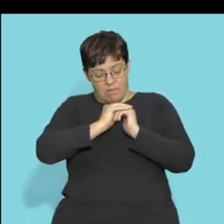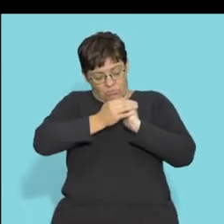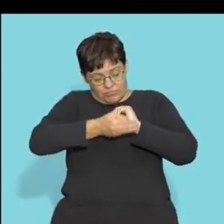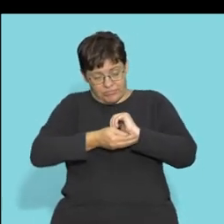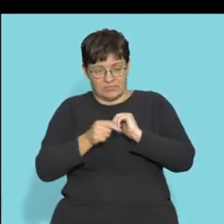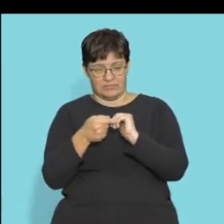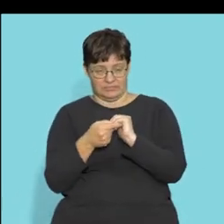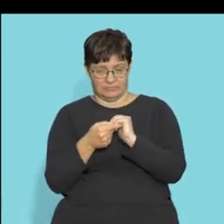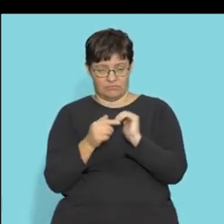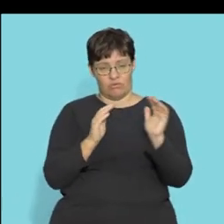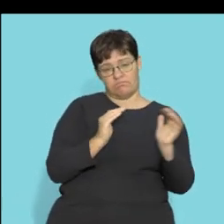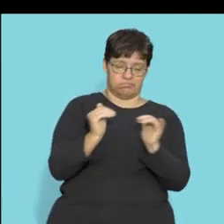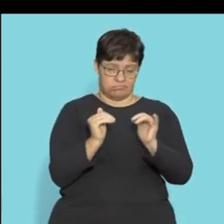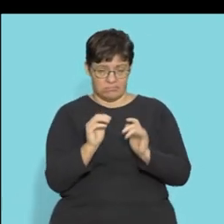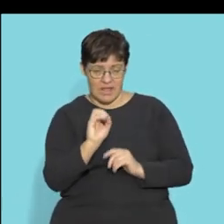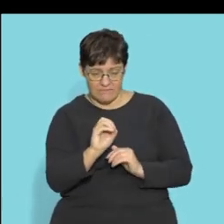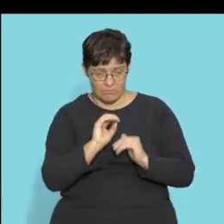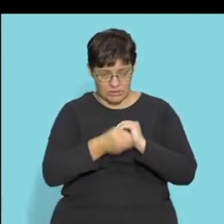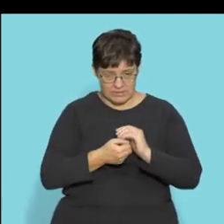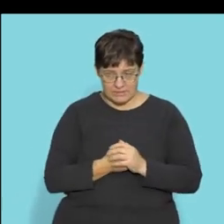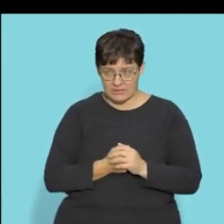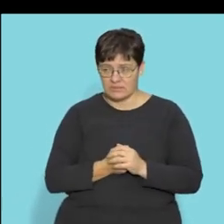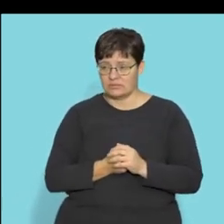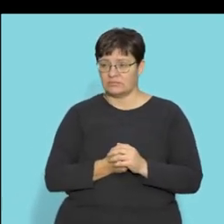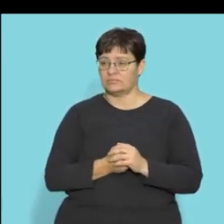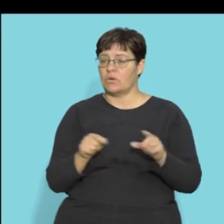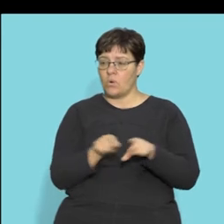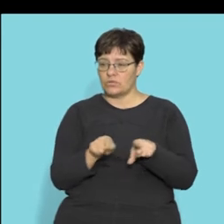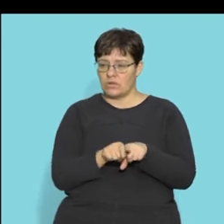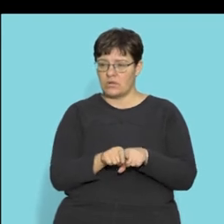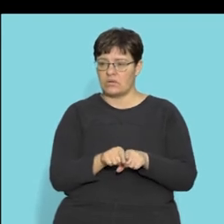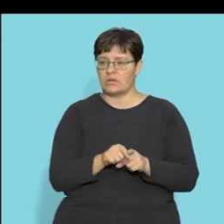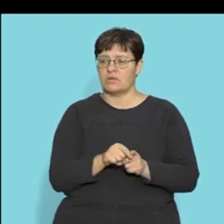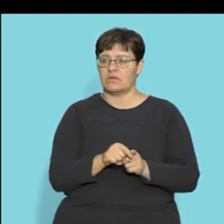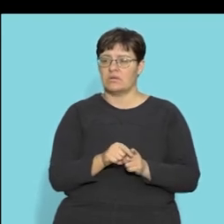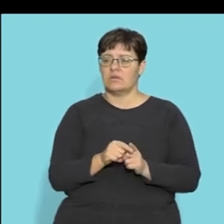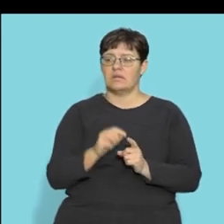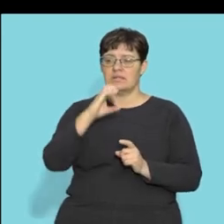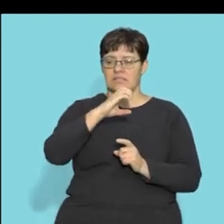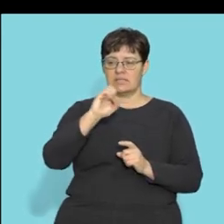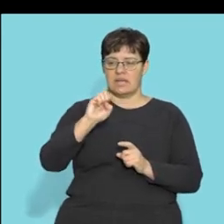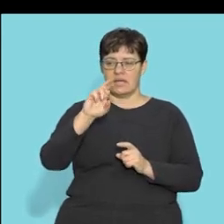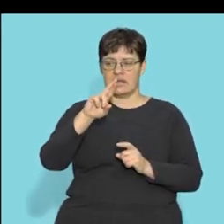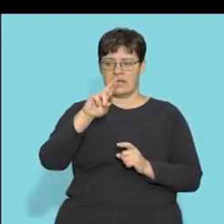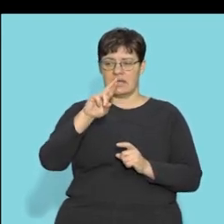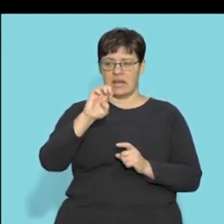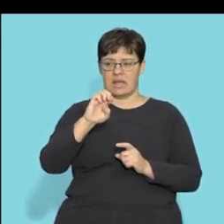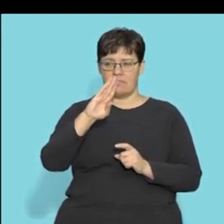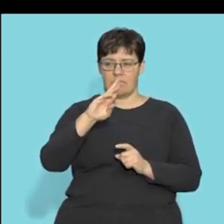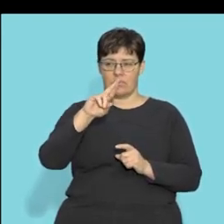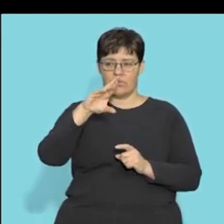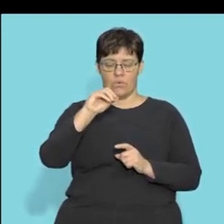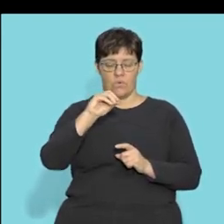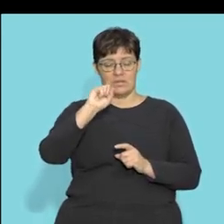membranes around this brain and the next thing that is also protecting the brain is the cerebrospinal